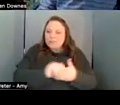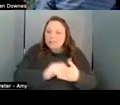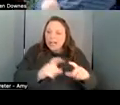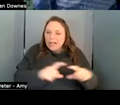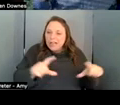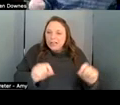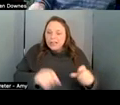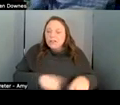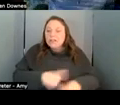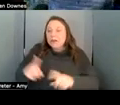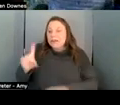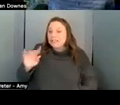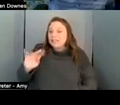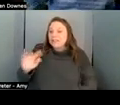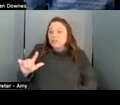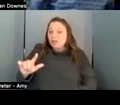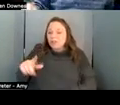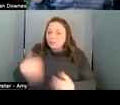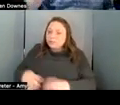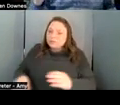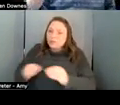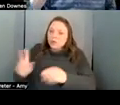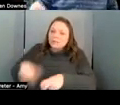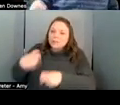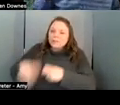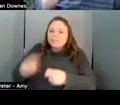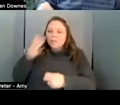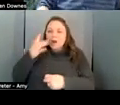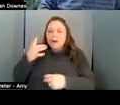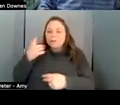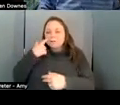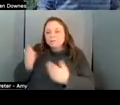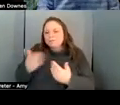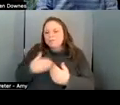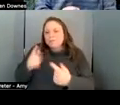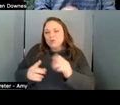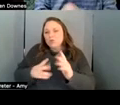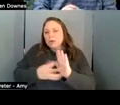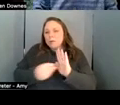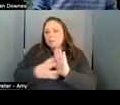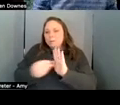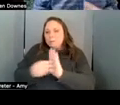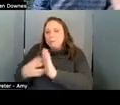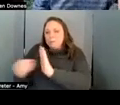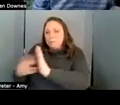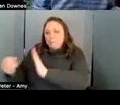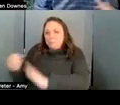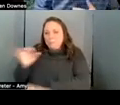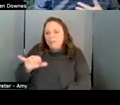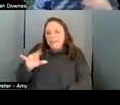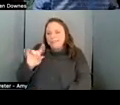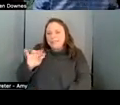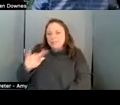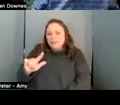world it's super hard because it's very easy to duplicate a digital coin unless you